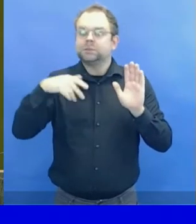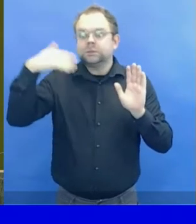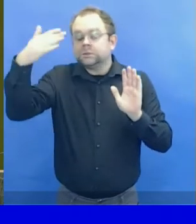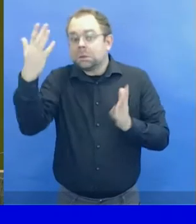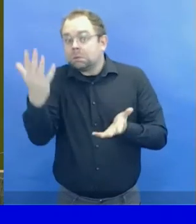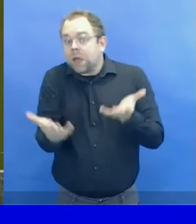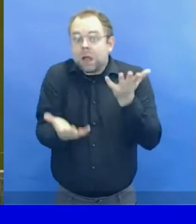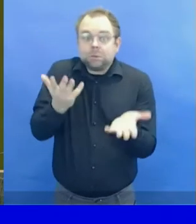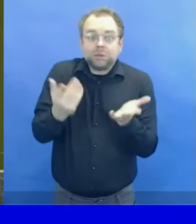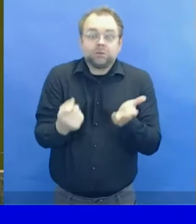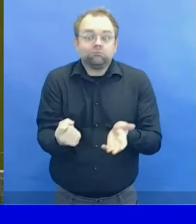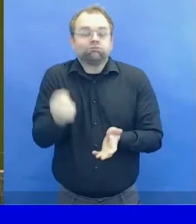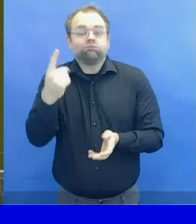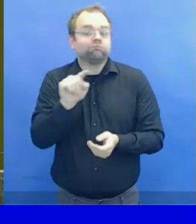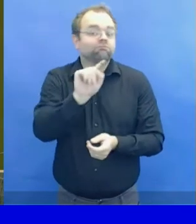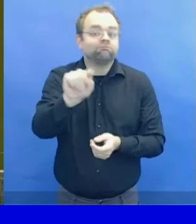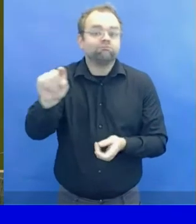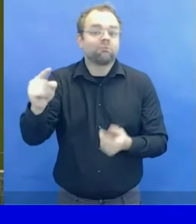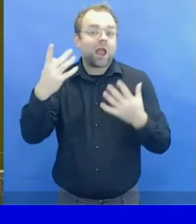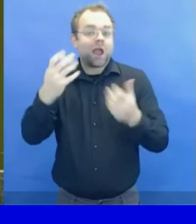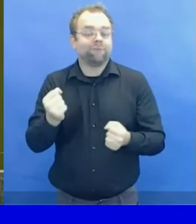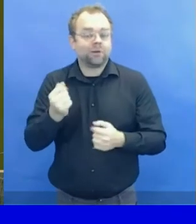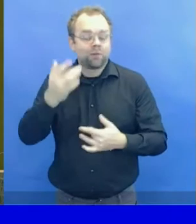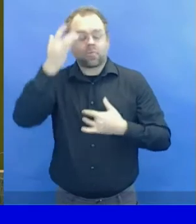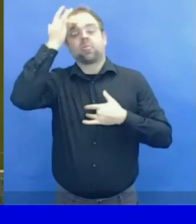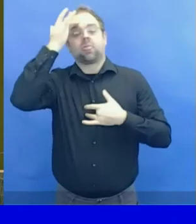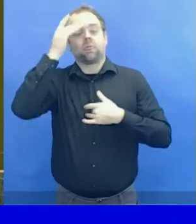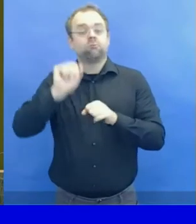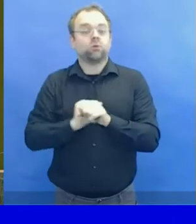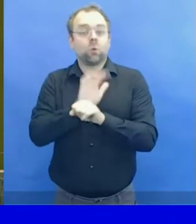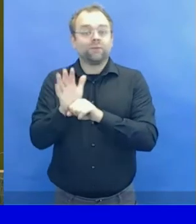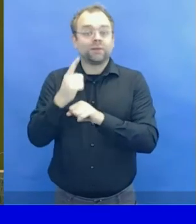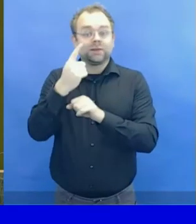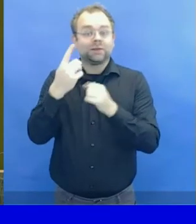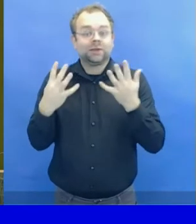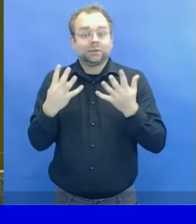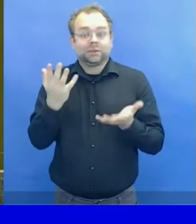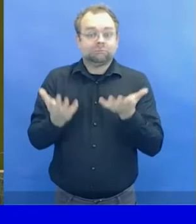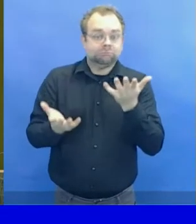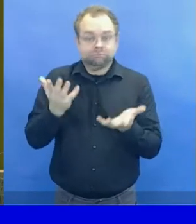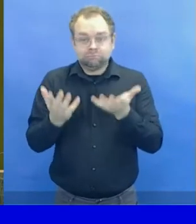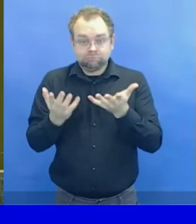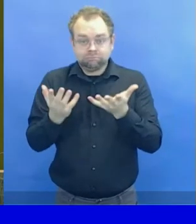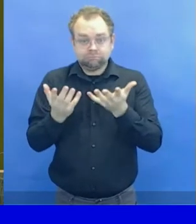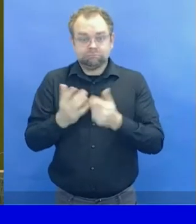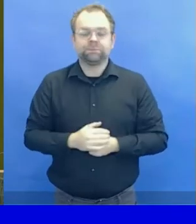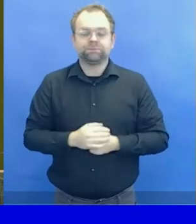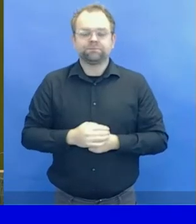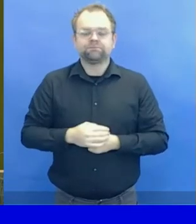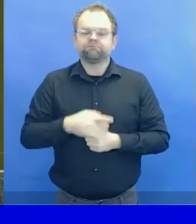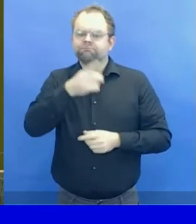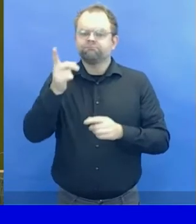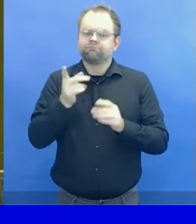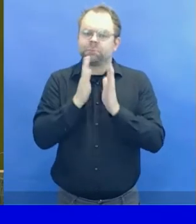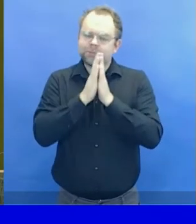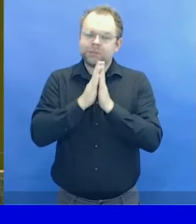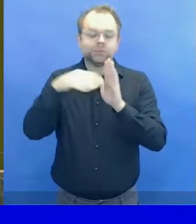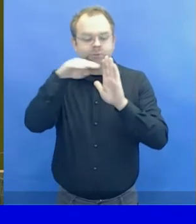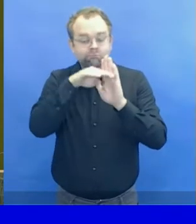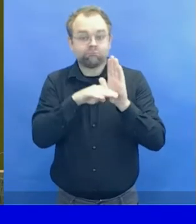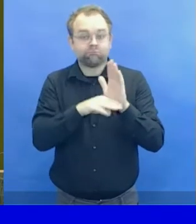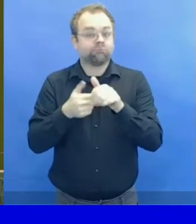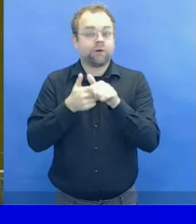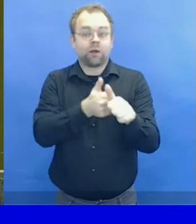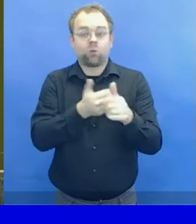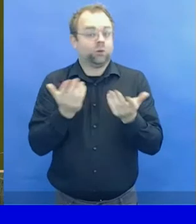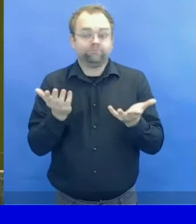if any delegate develops symptoms of COVID-19 or has a positive COVID-19 test during the next 14 days, the United